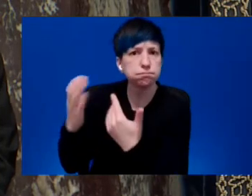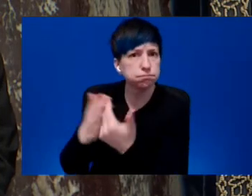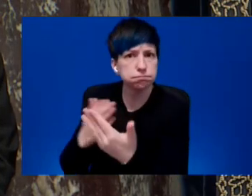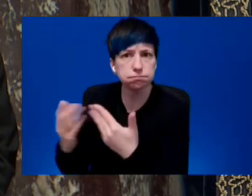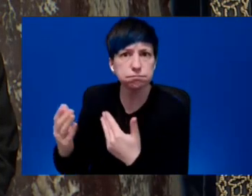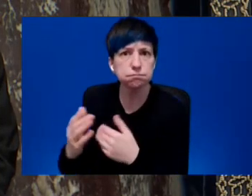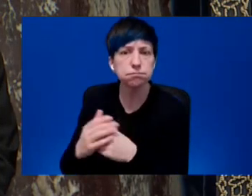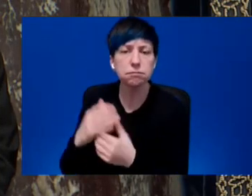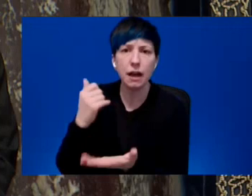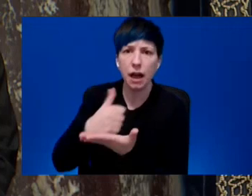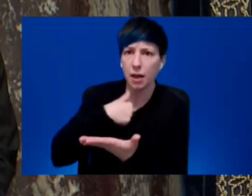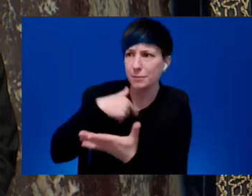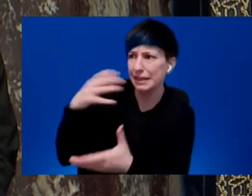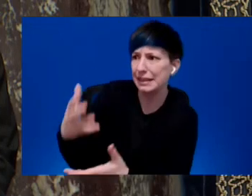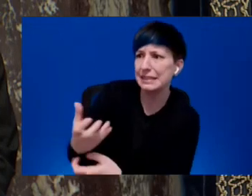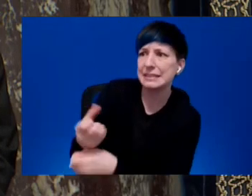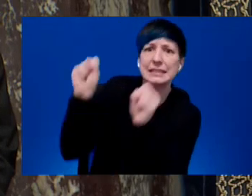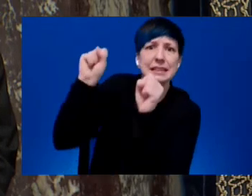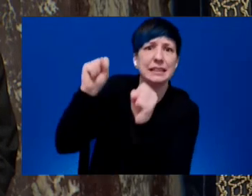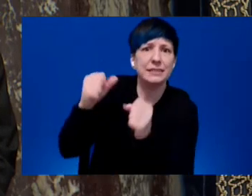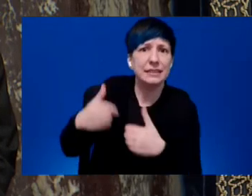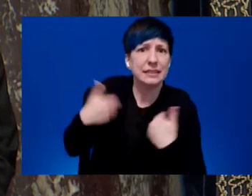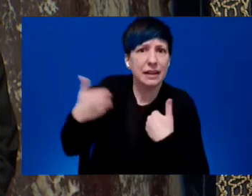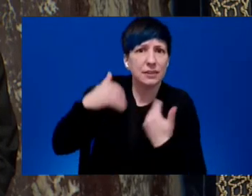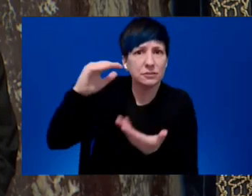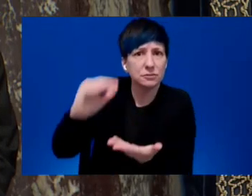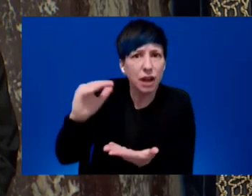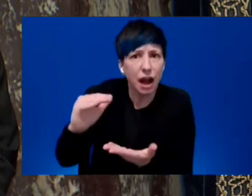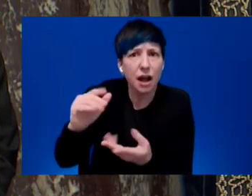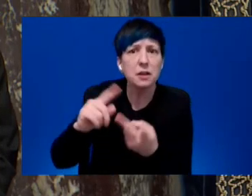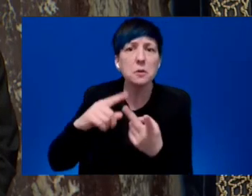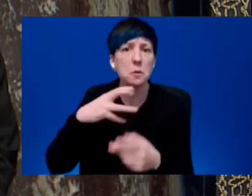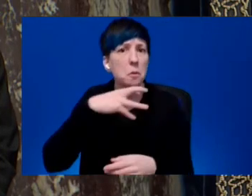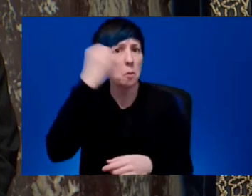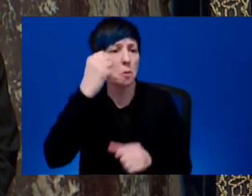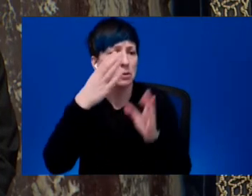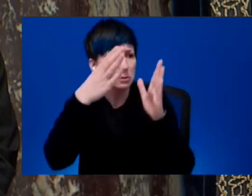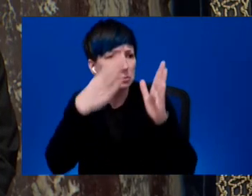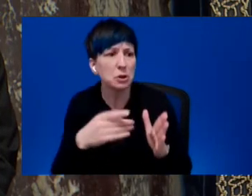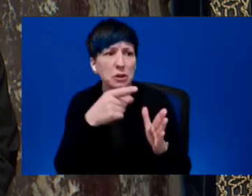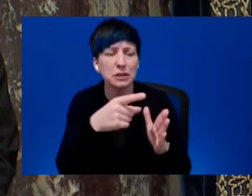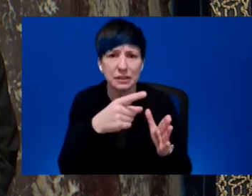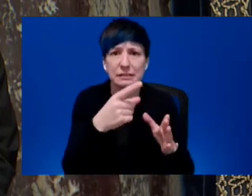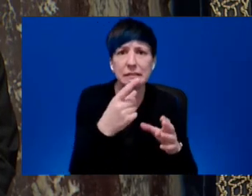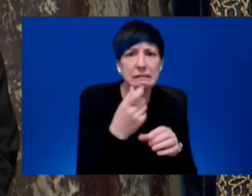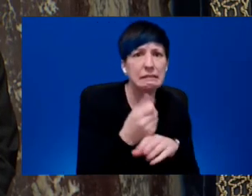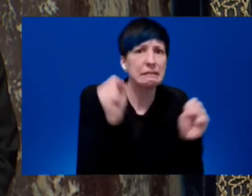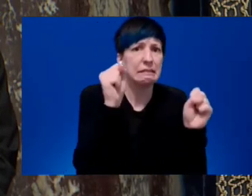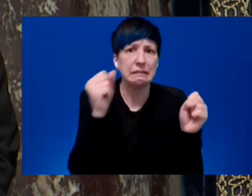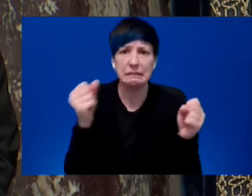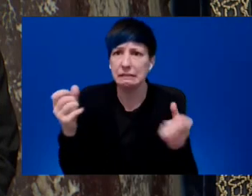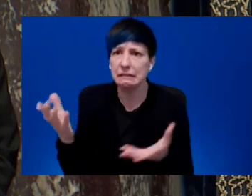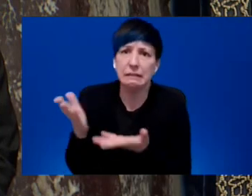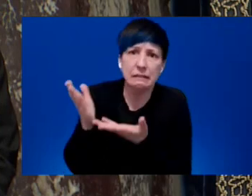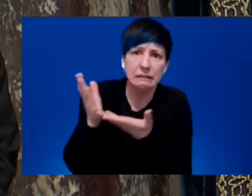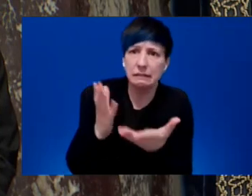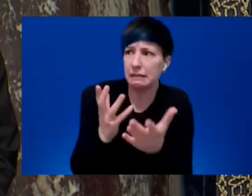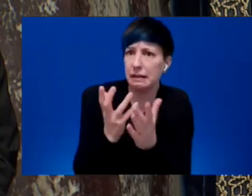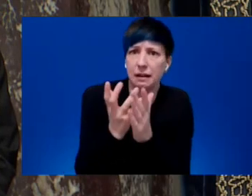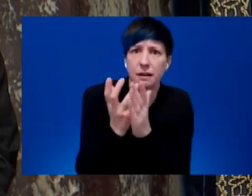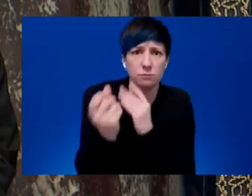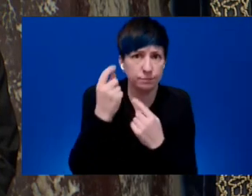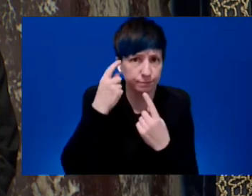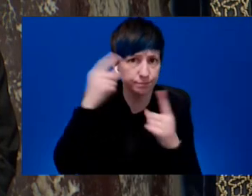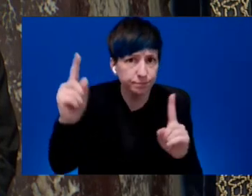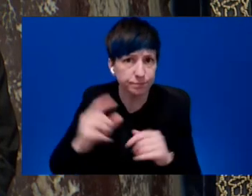before it is too late, or save an older person from the horror of that fate. Enable me to be